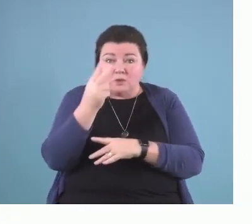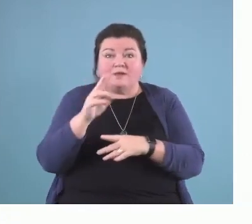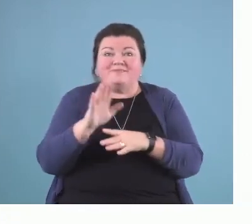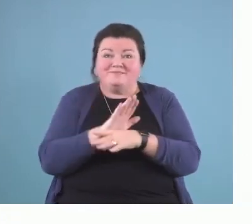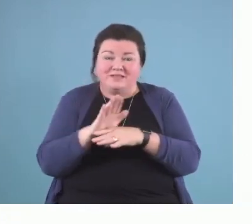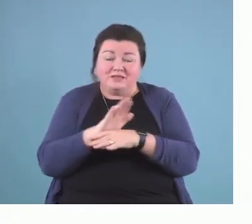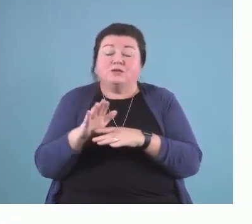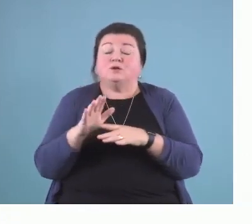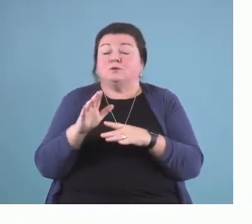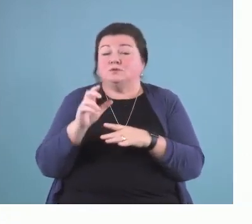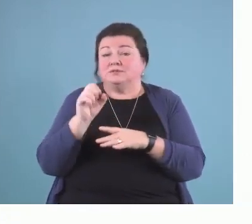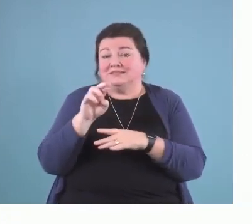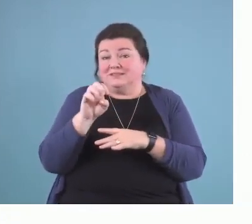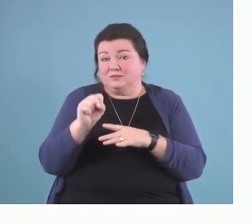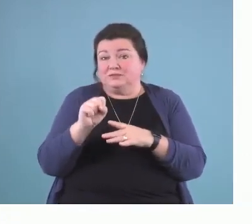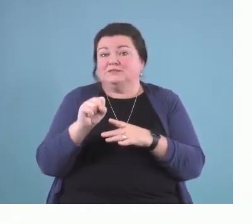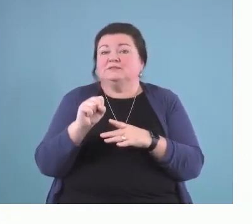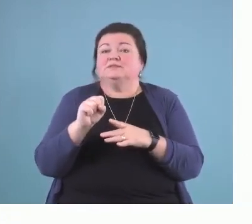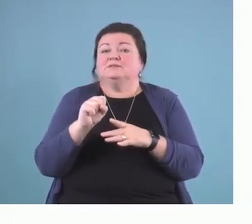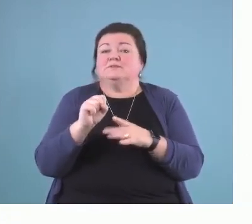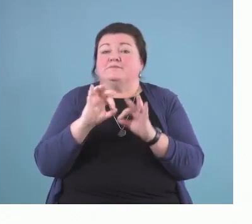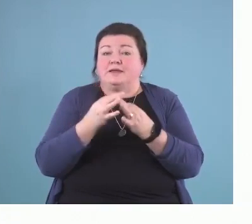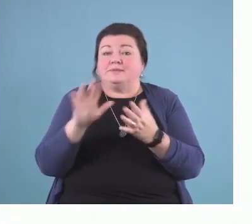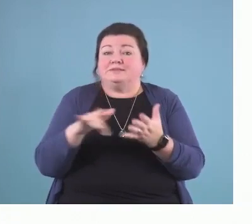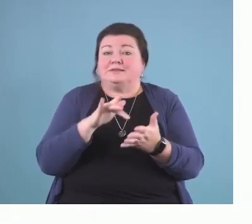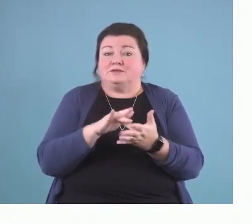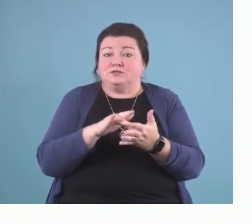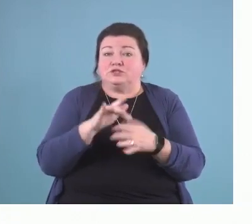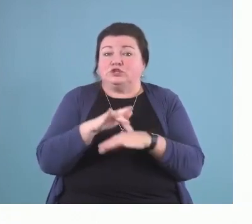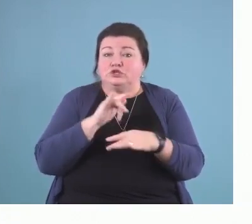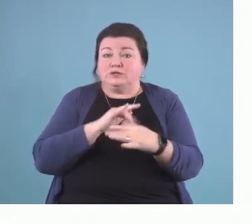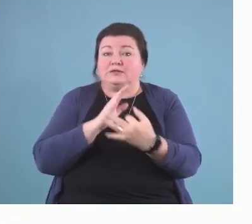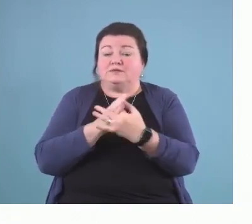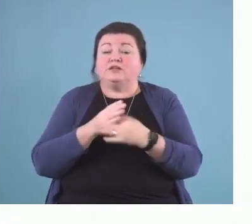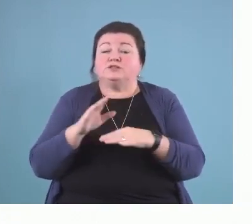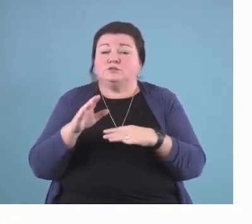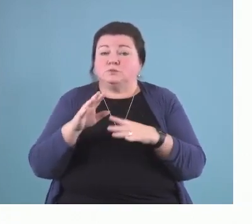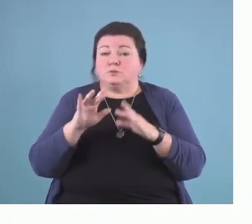on the Family Centered Early Intervention website that can be used in practice.